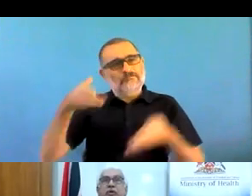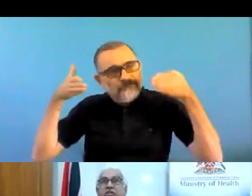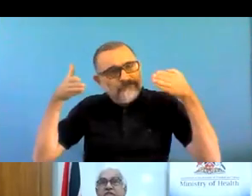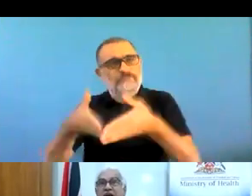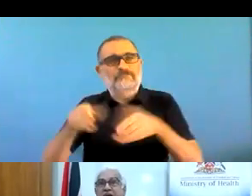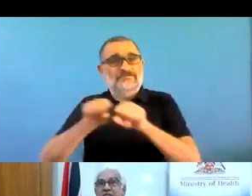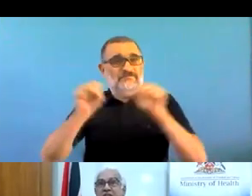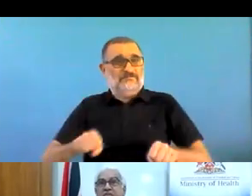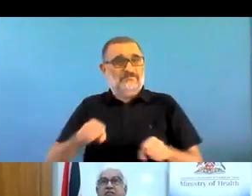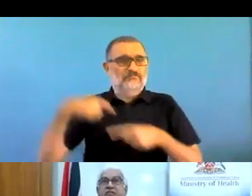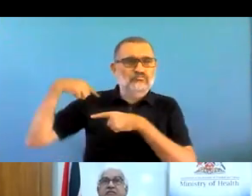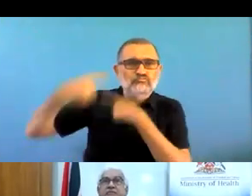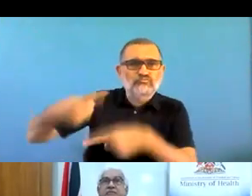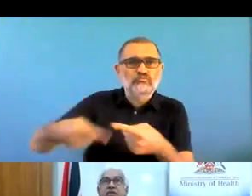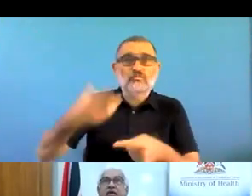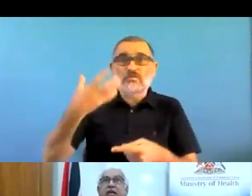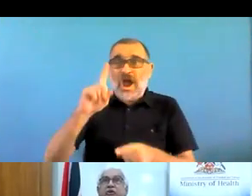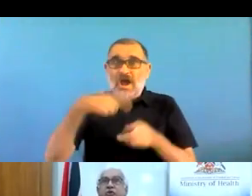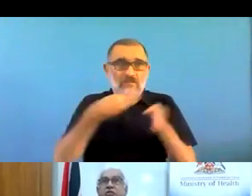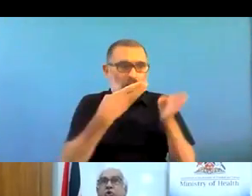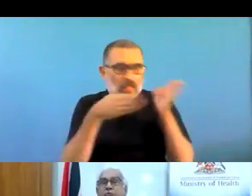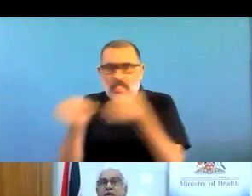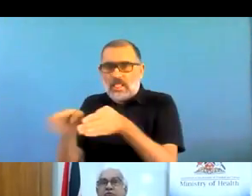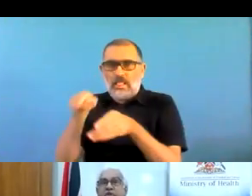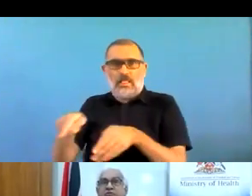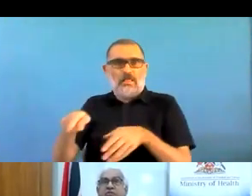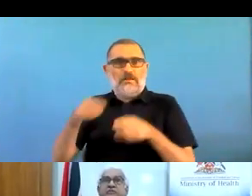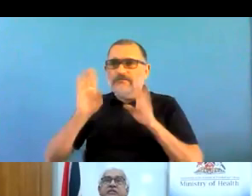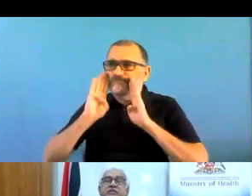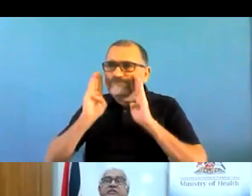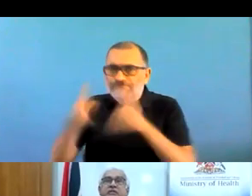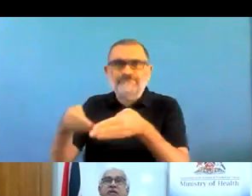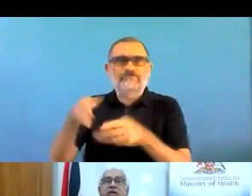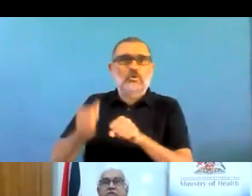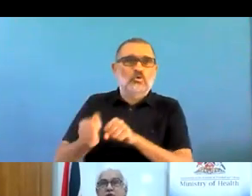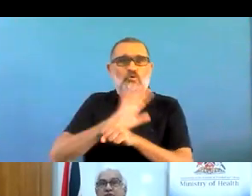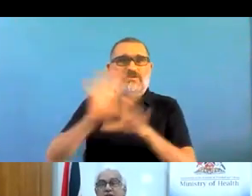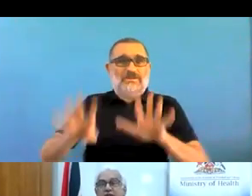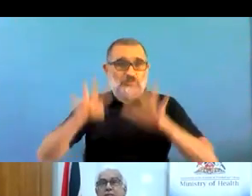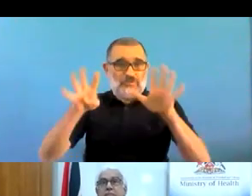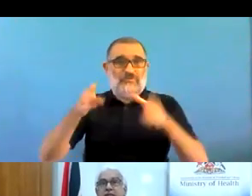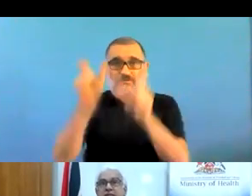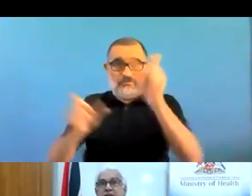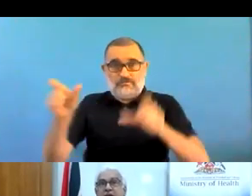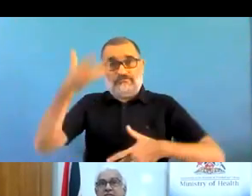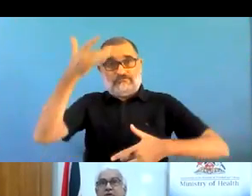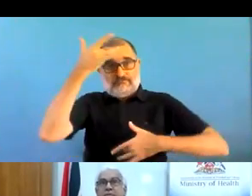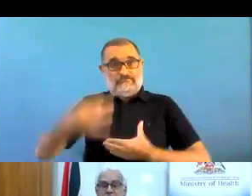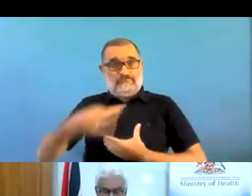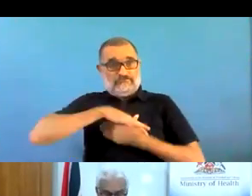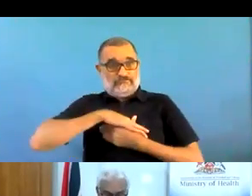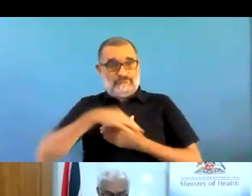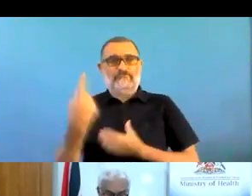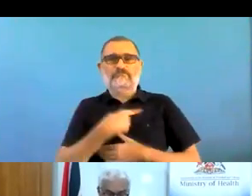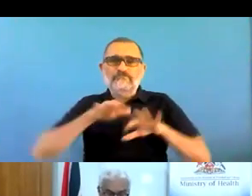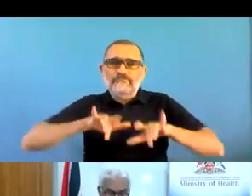We digitized services, increased home delivery of services, so that mental health could